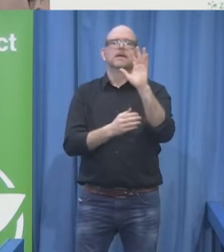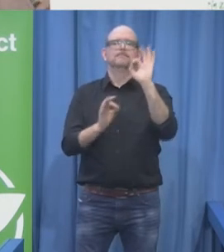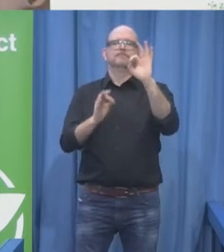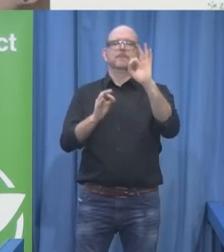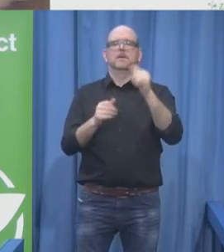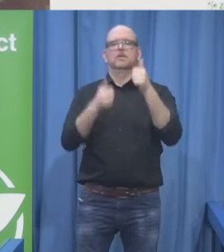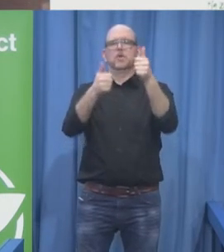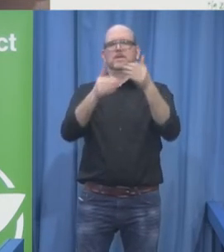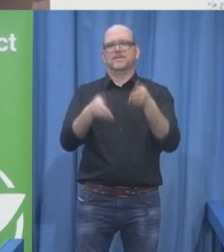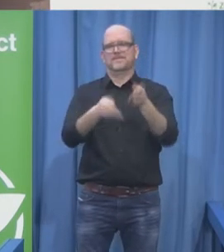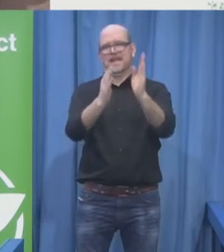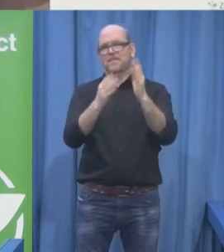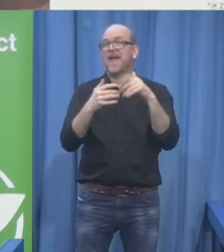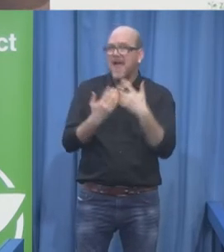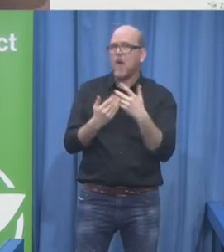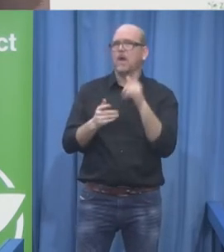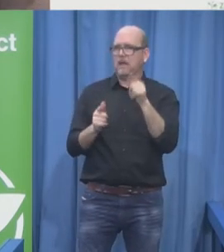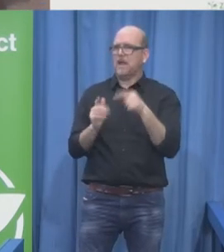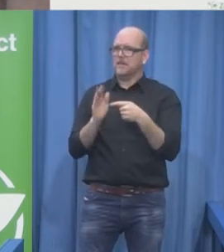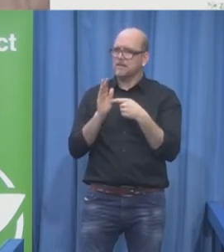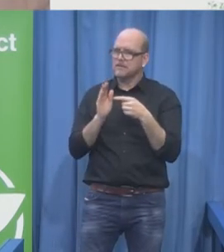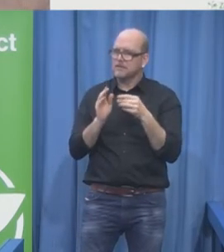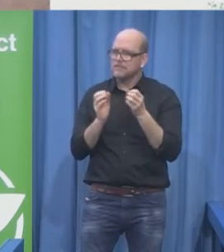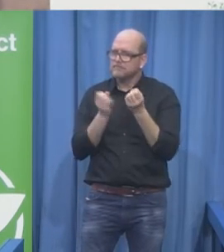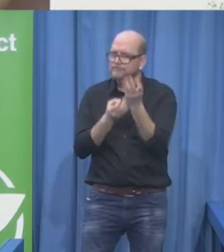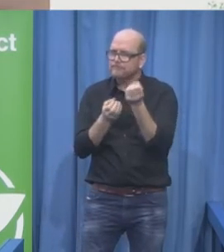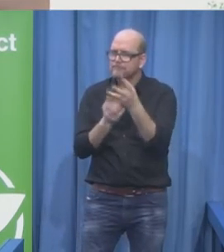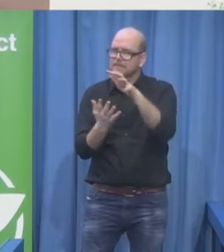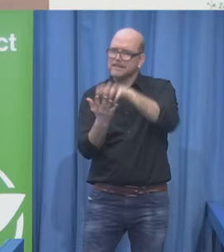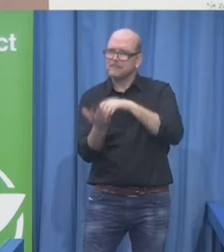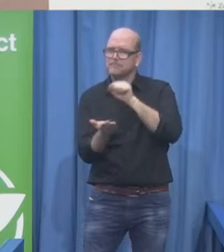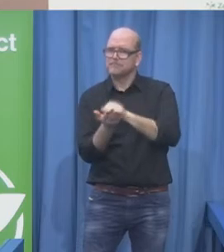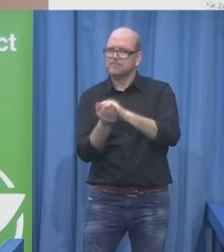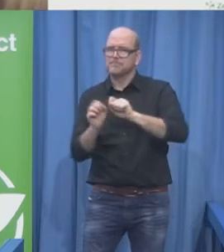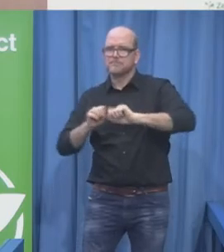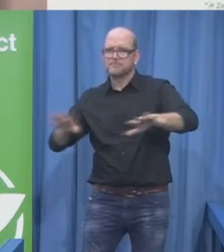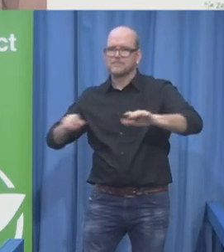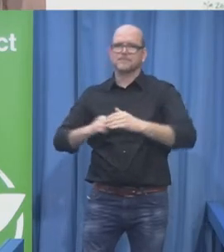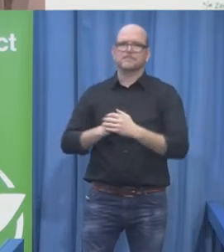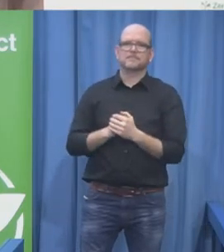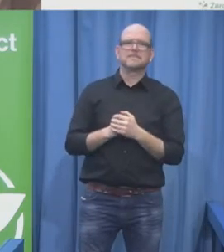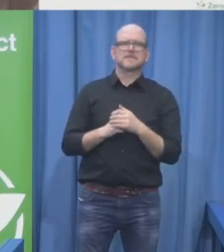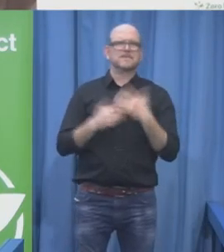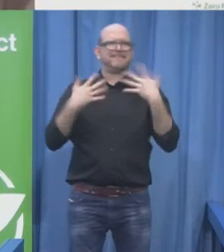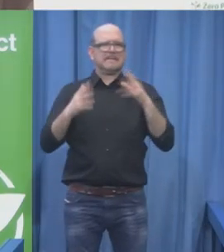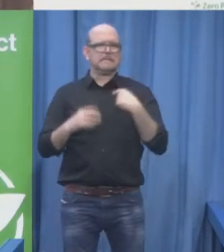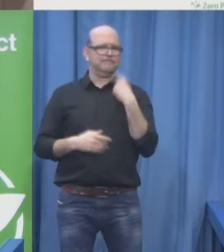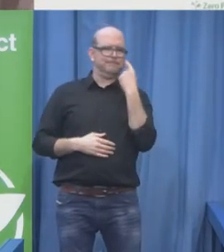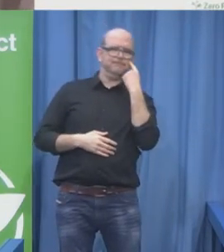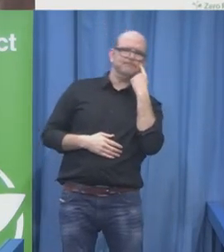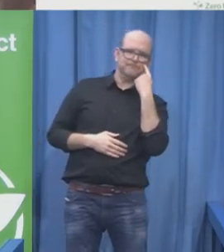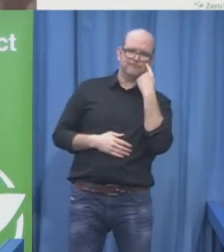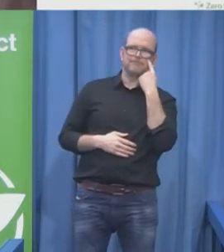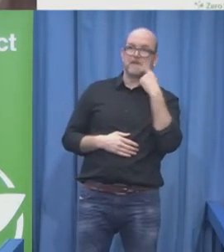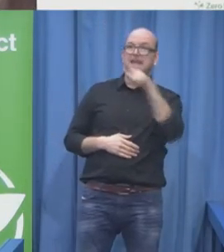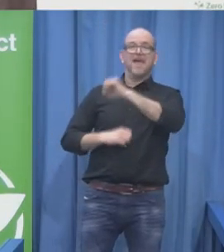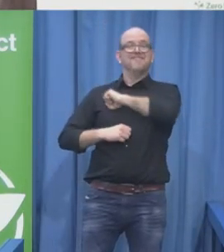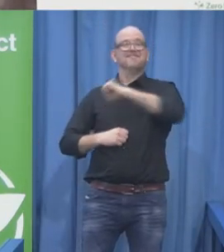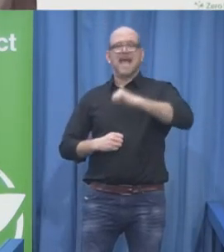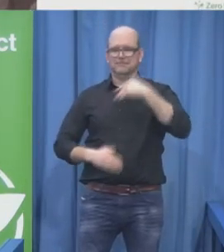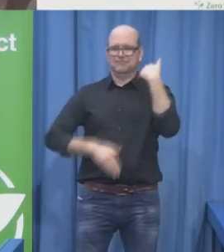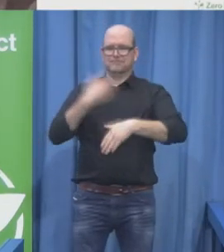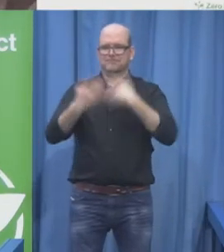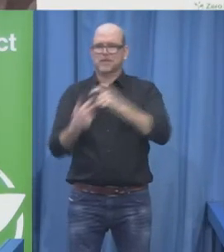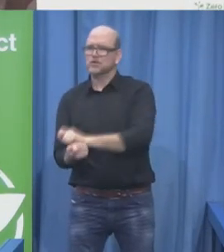sector is slowly, slowly creating its own laws and moves in a different direction. We have to talk together. We have to create